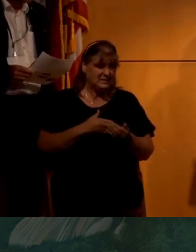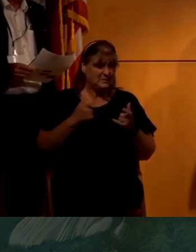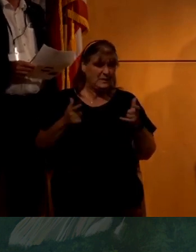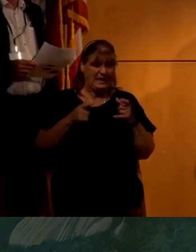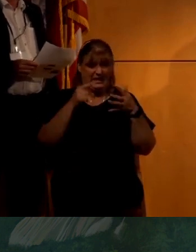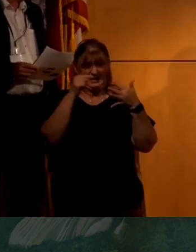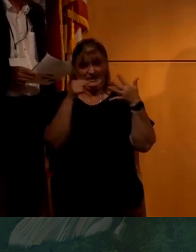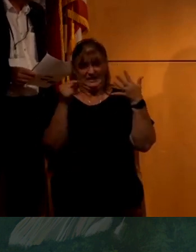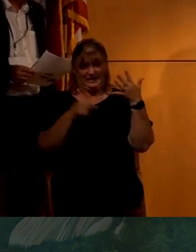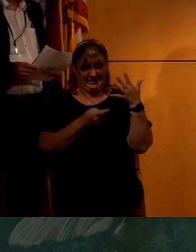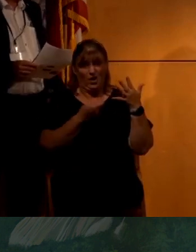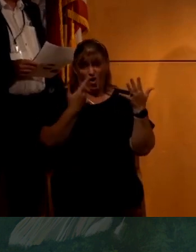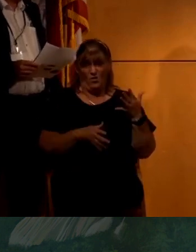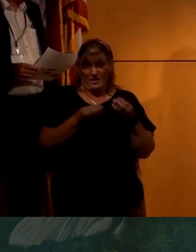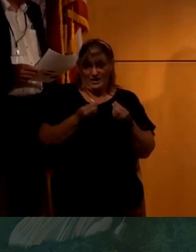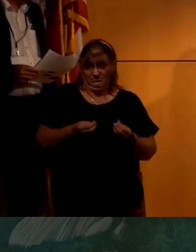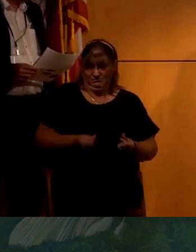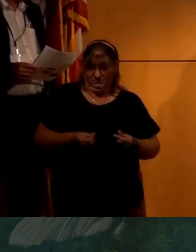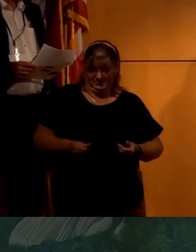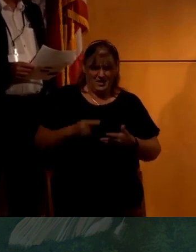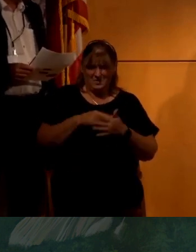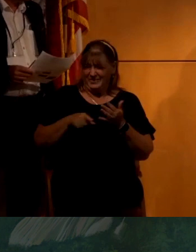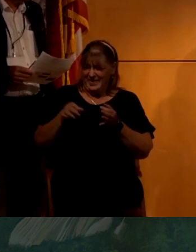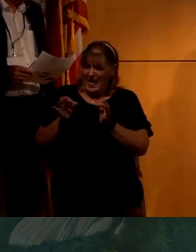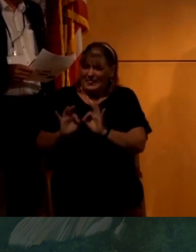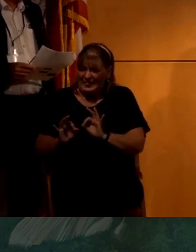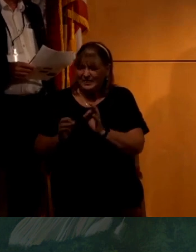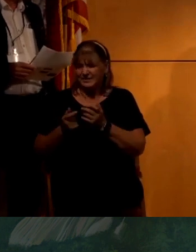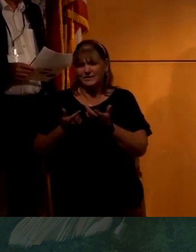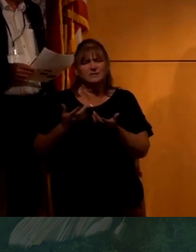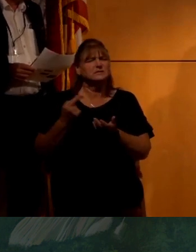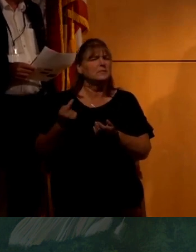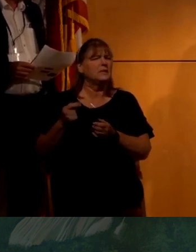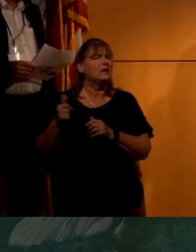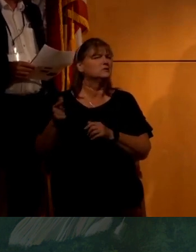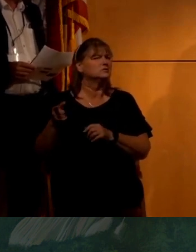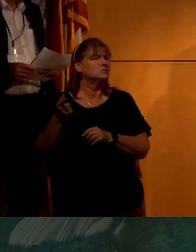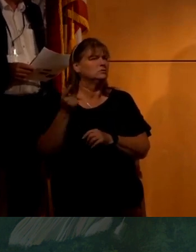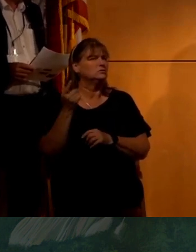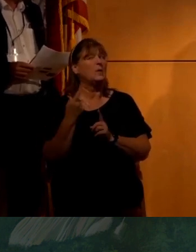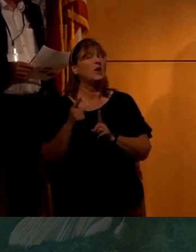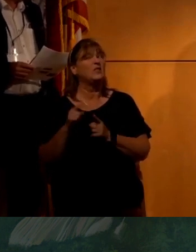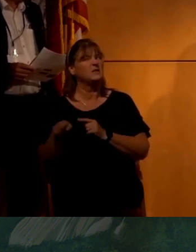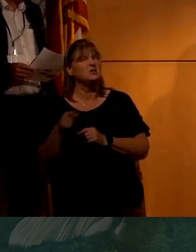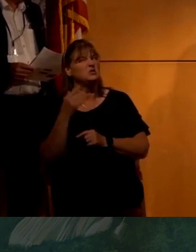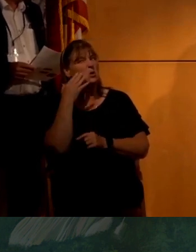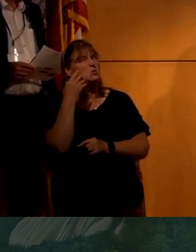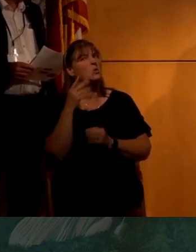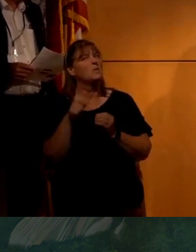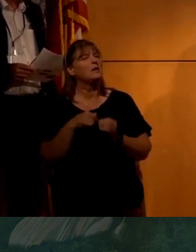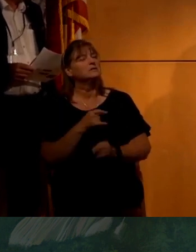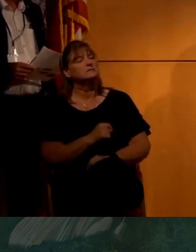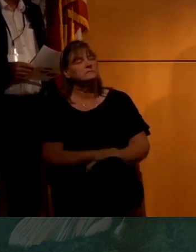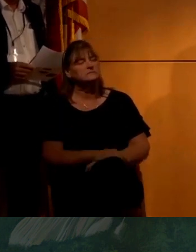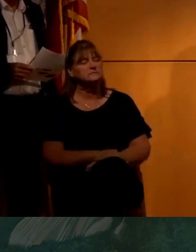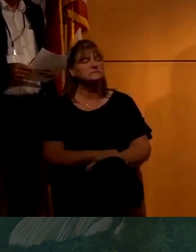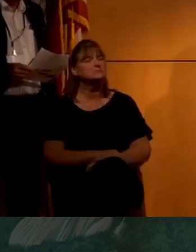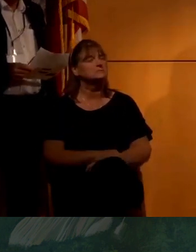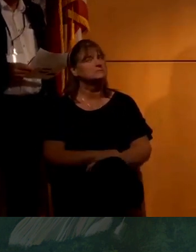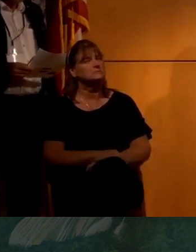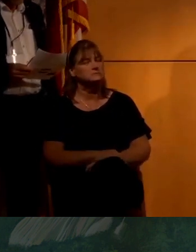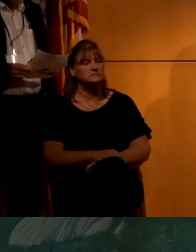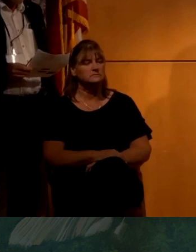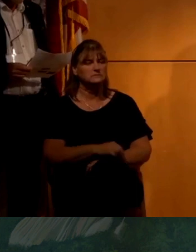claims that are easy to debunk, we don't have to worry about that trivia. There's some other thing going on that you don't know about probably. And, and, yes, that is